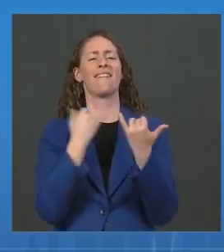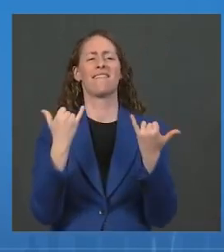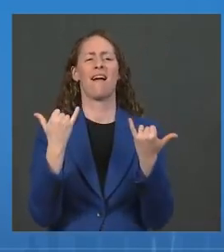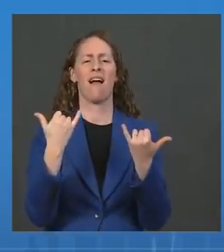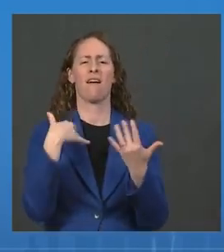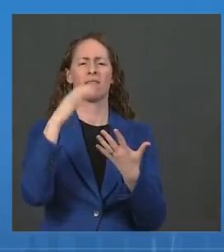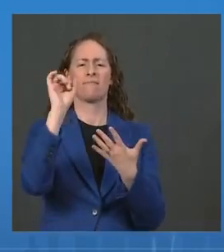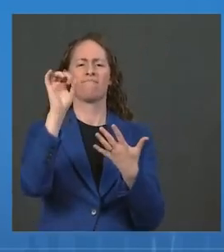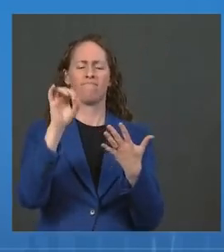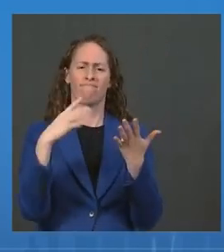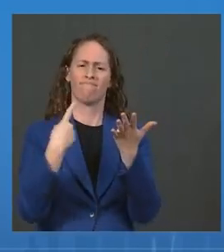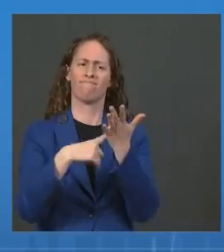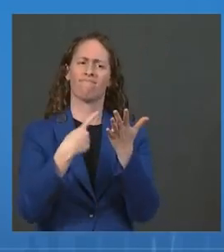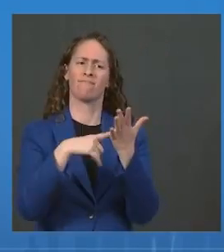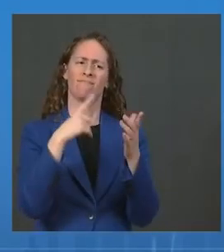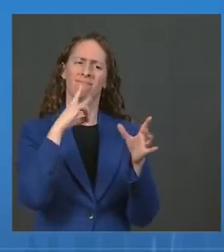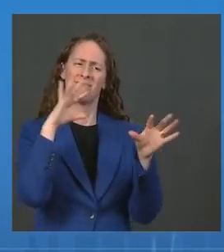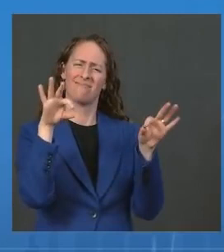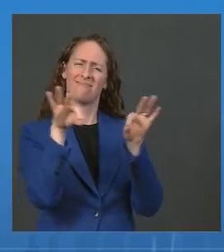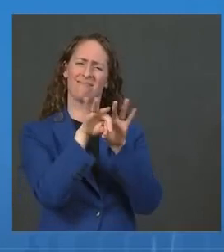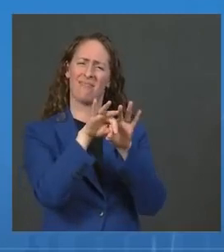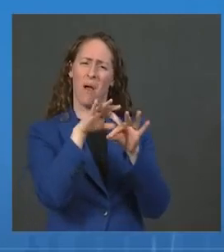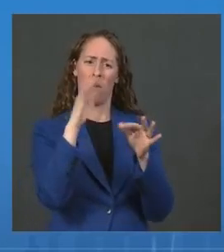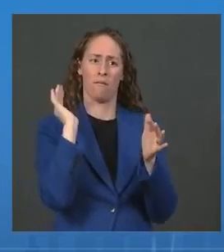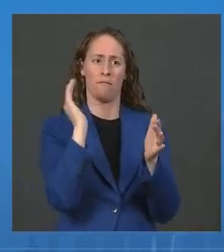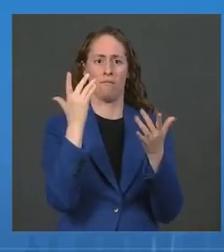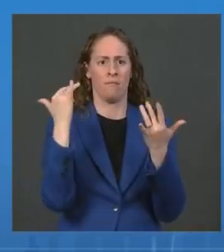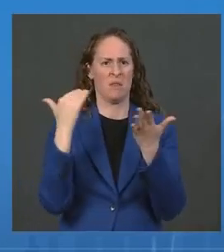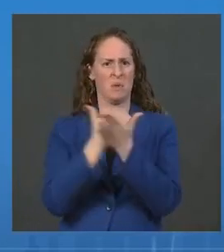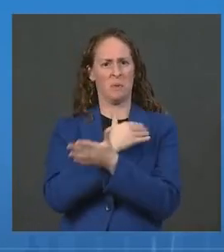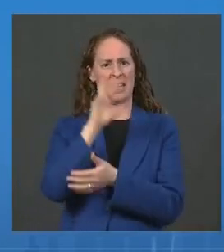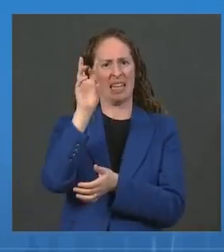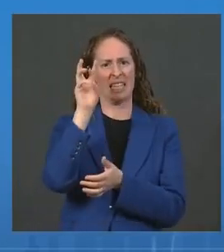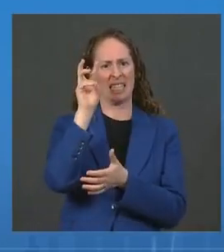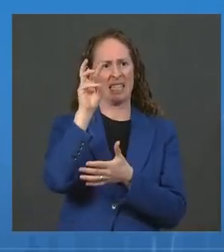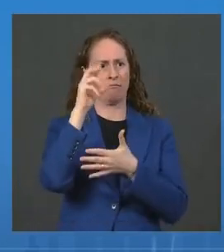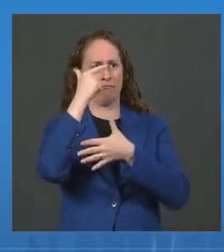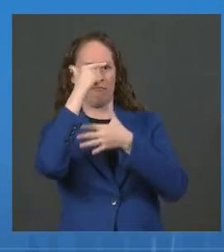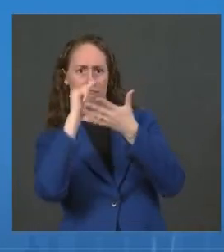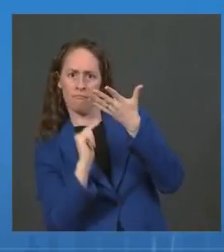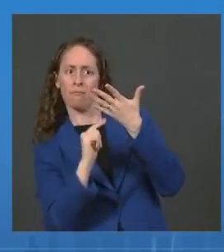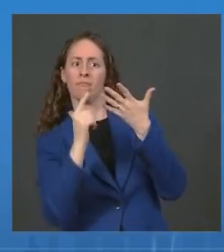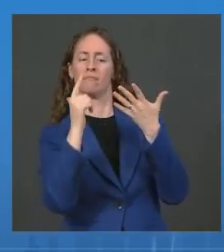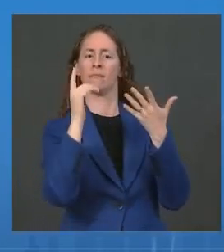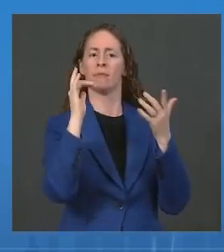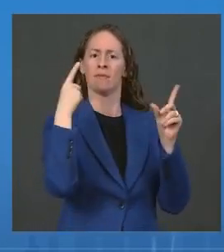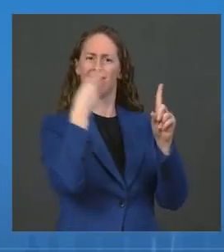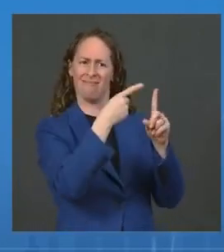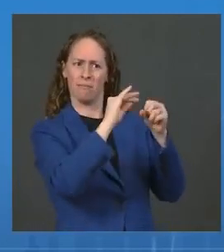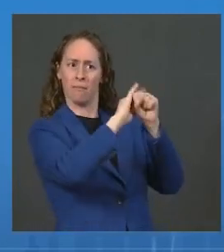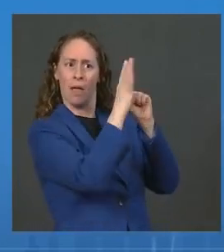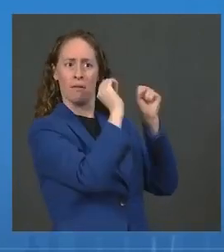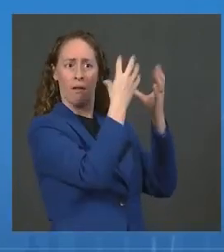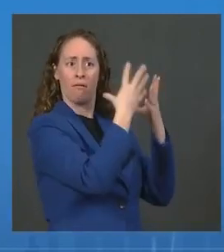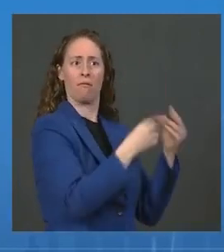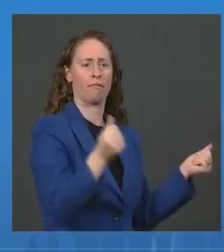of the six-part Path Out of the Pandemic Action Plan President Biden announced yesterday.